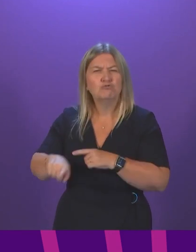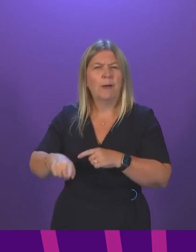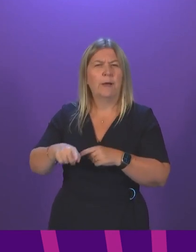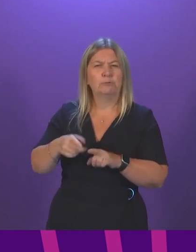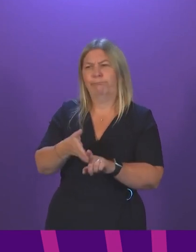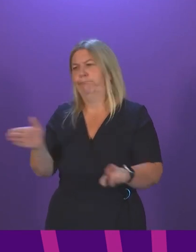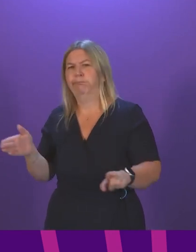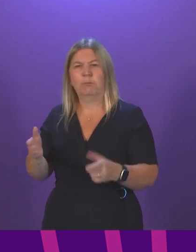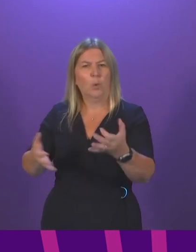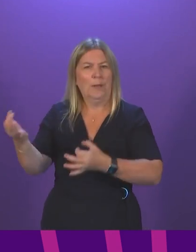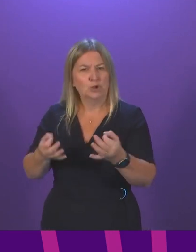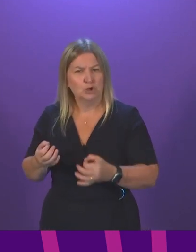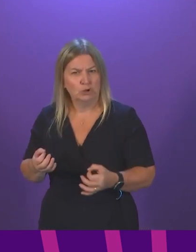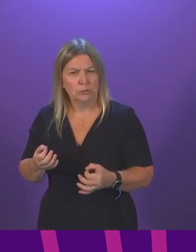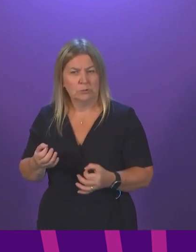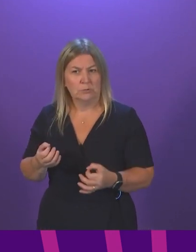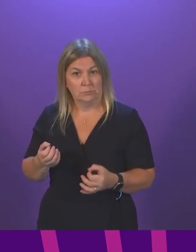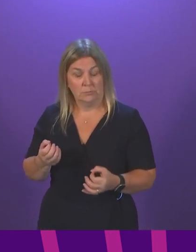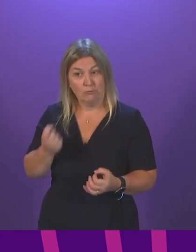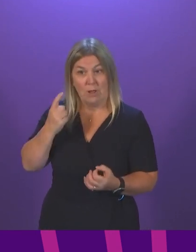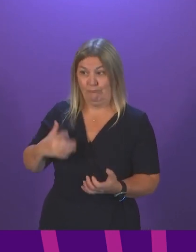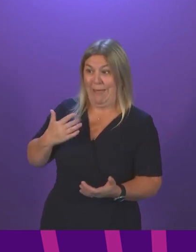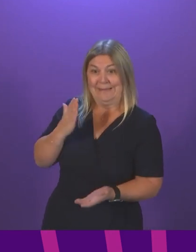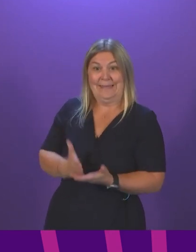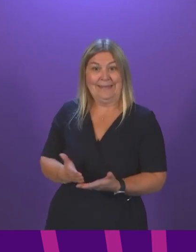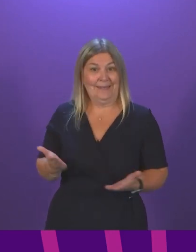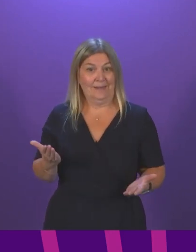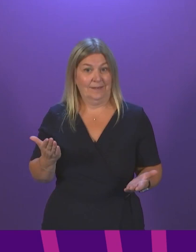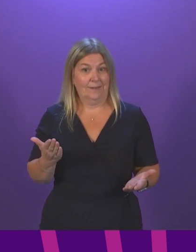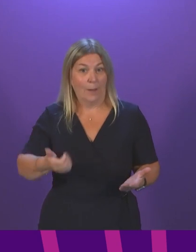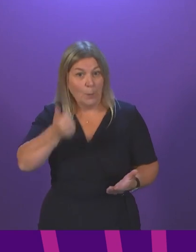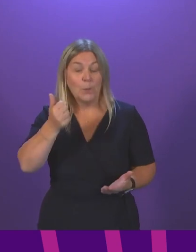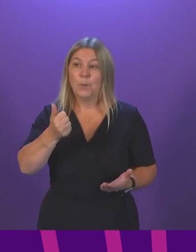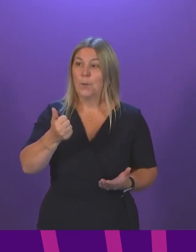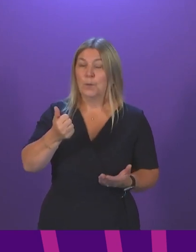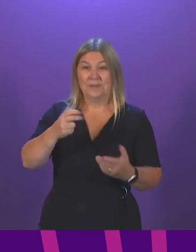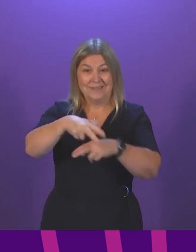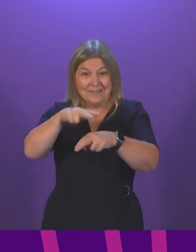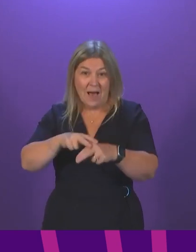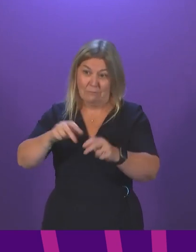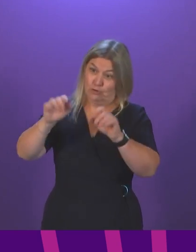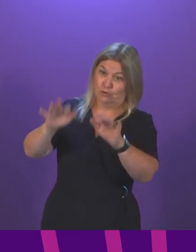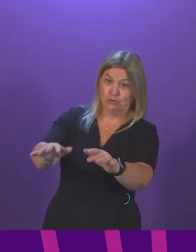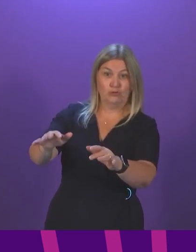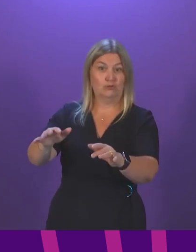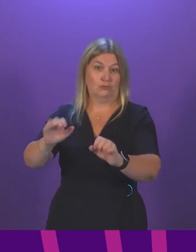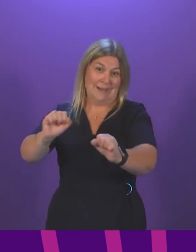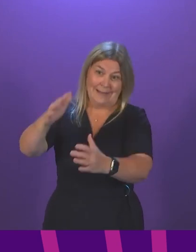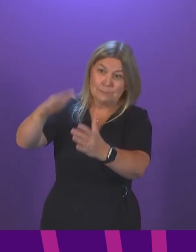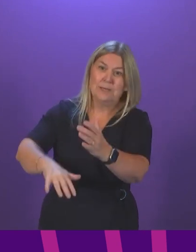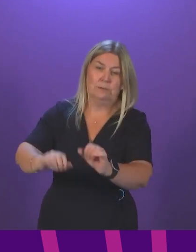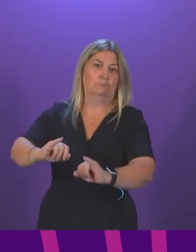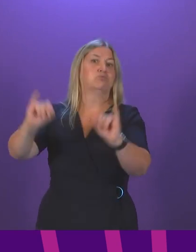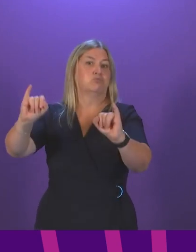reality that we are currently experiencing and it is our frontline health workers who are experiencing it probably the most